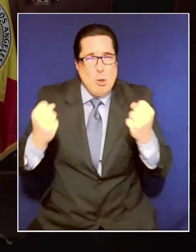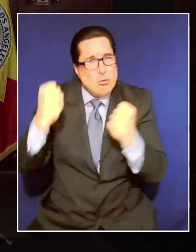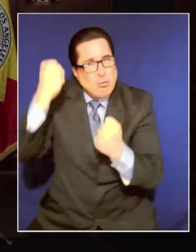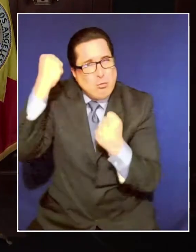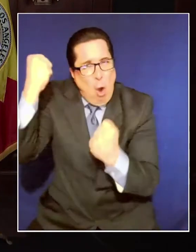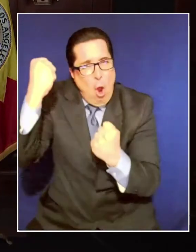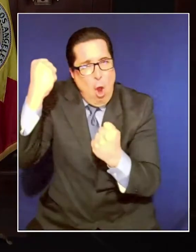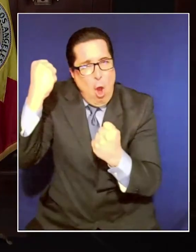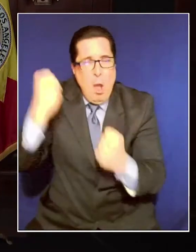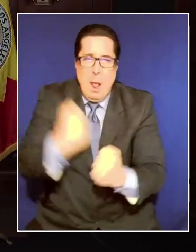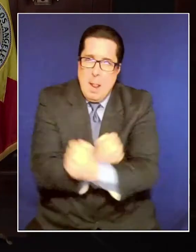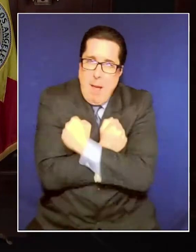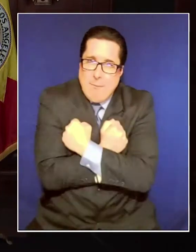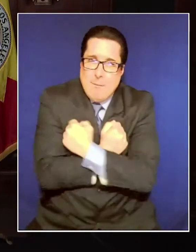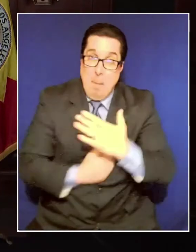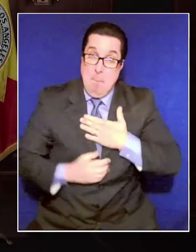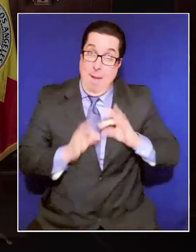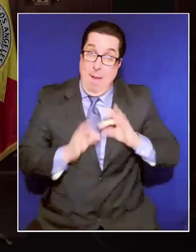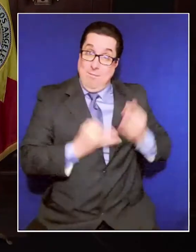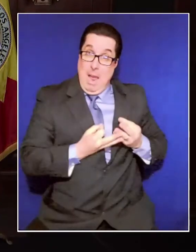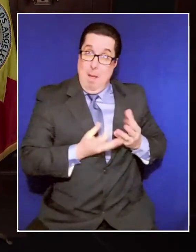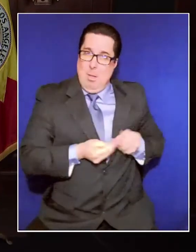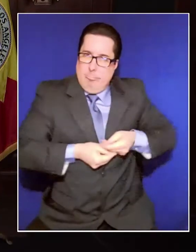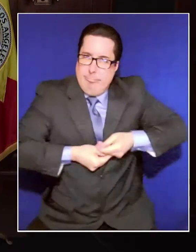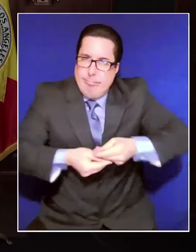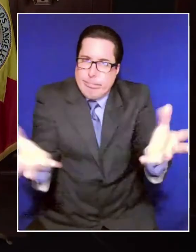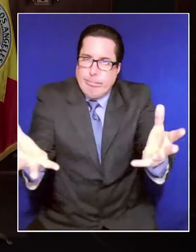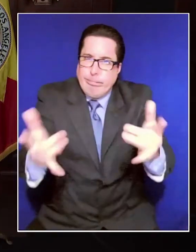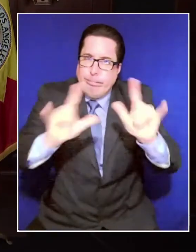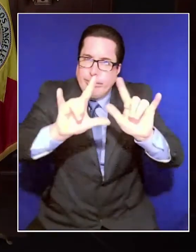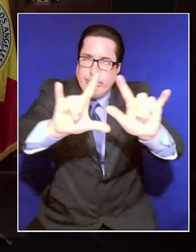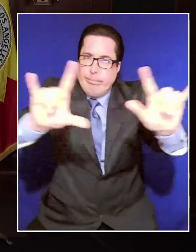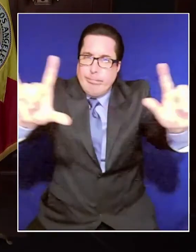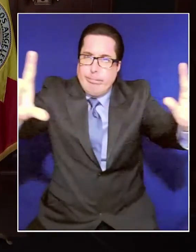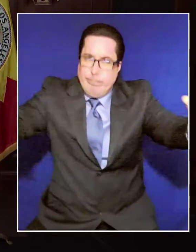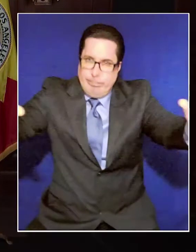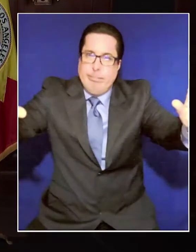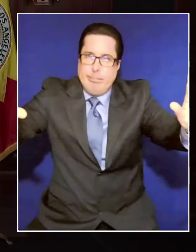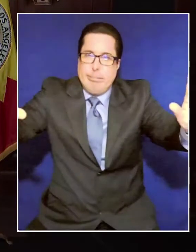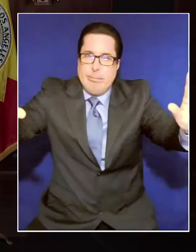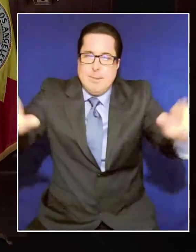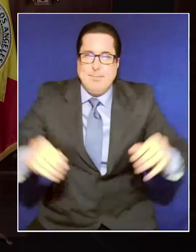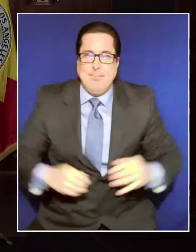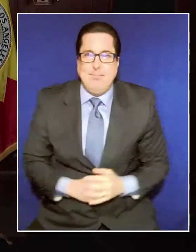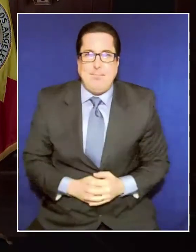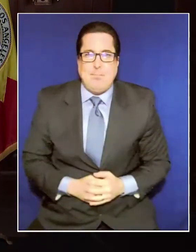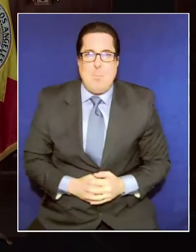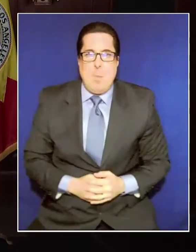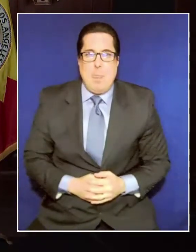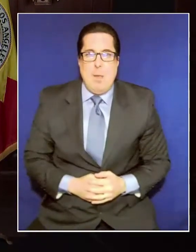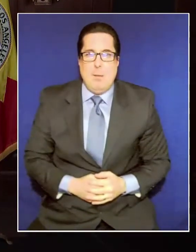my family to yours. Thank you. And with that, I'm happy to answer questions. First question, please.